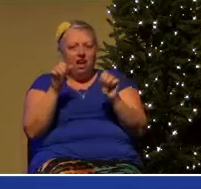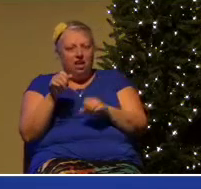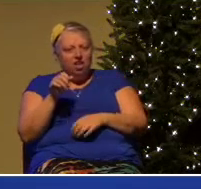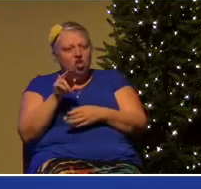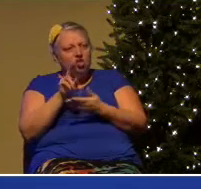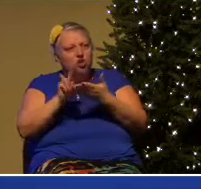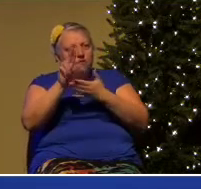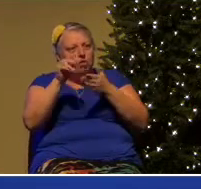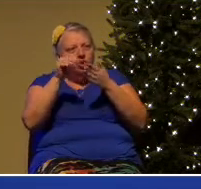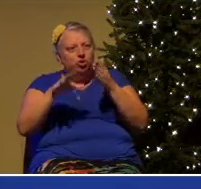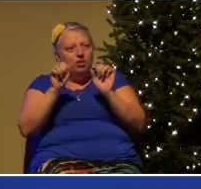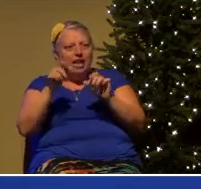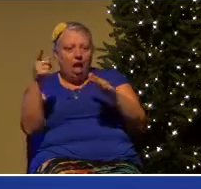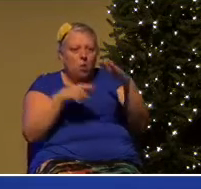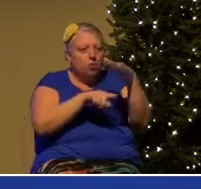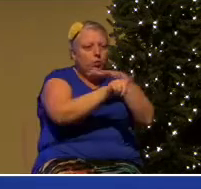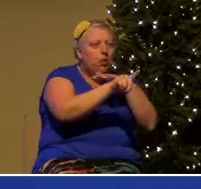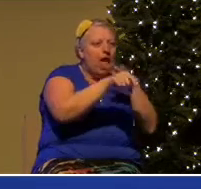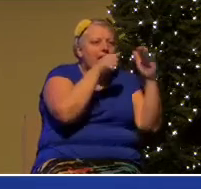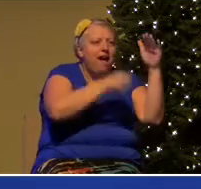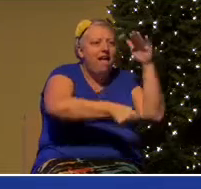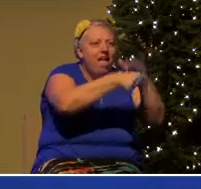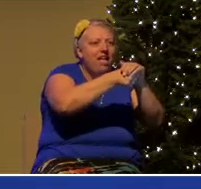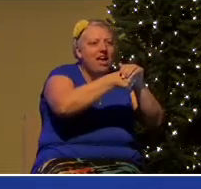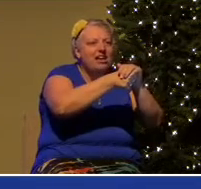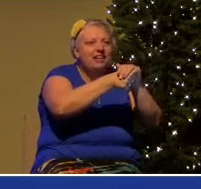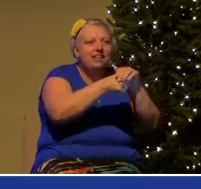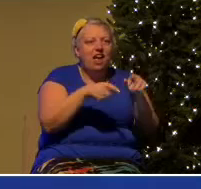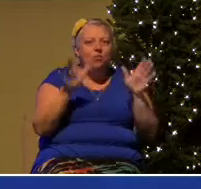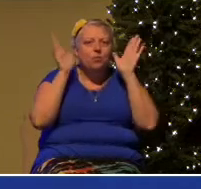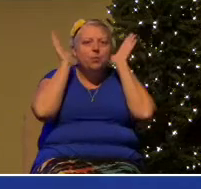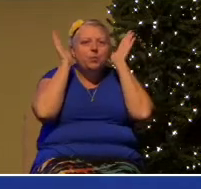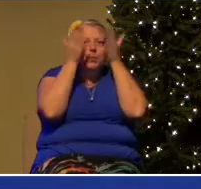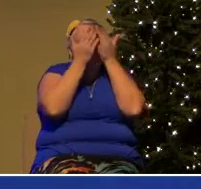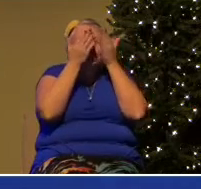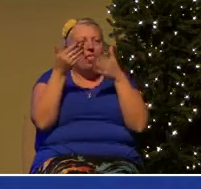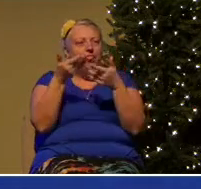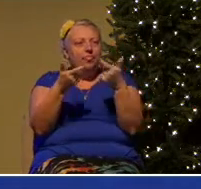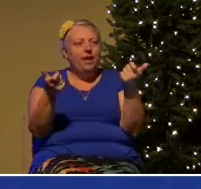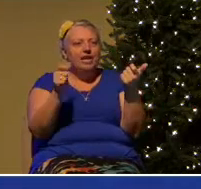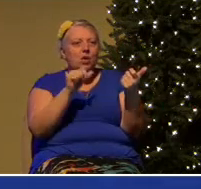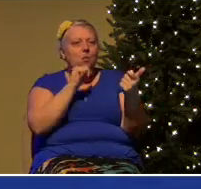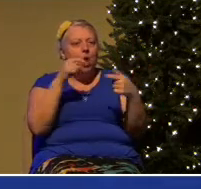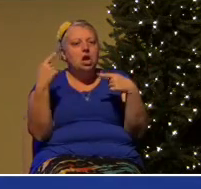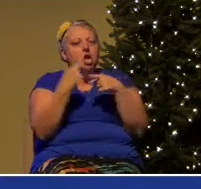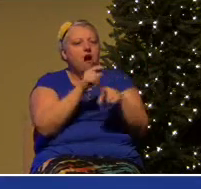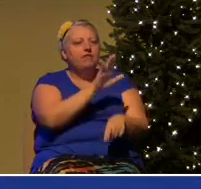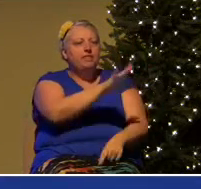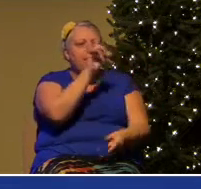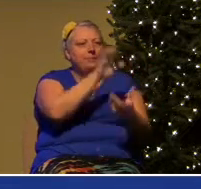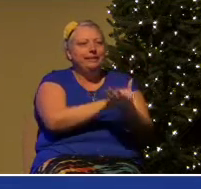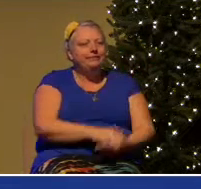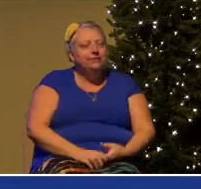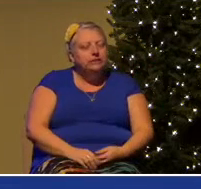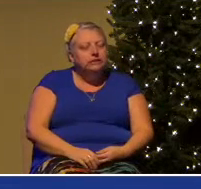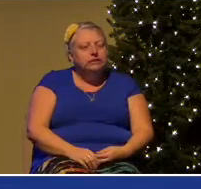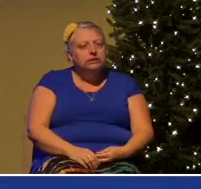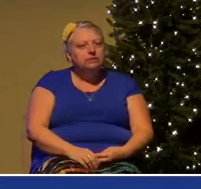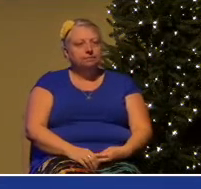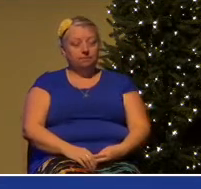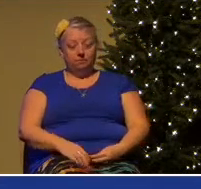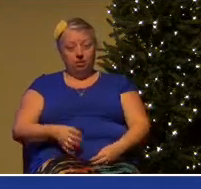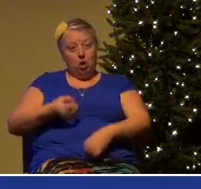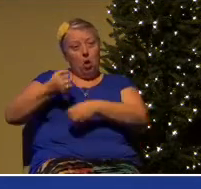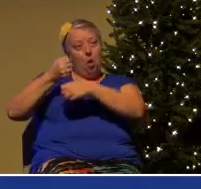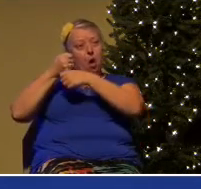experience. At a lot of universities, protests are held to keep speakers out of the university because